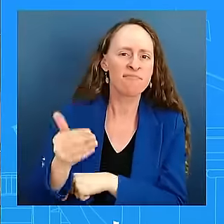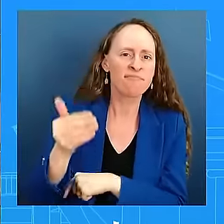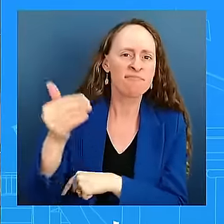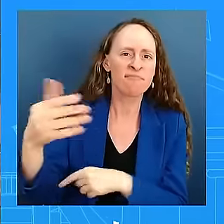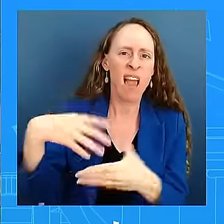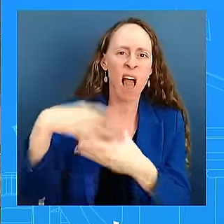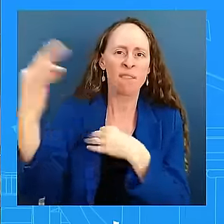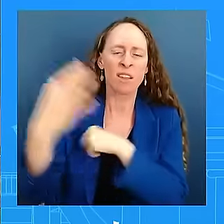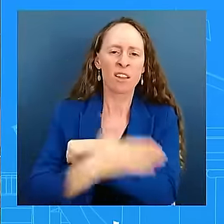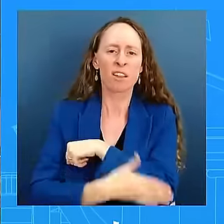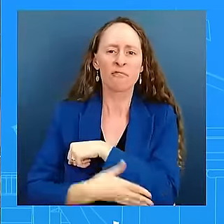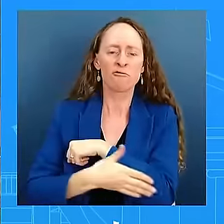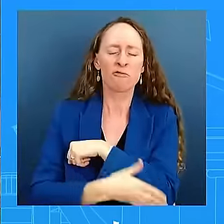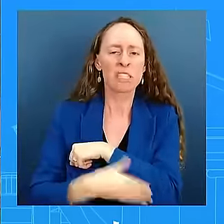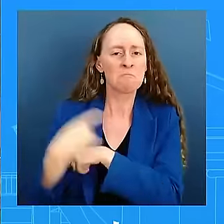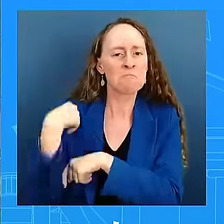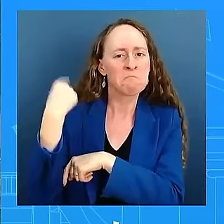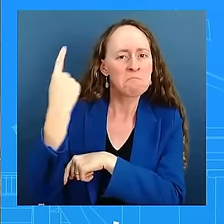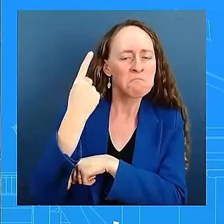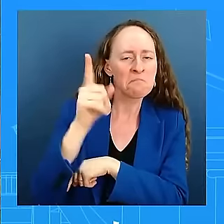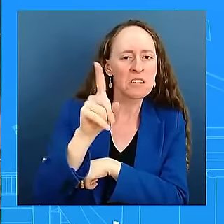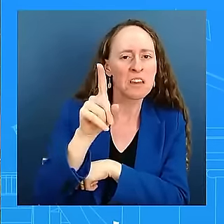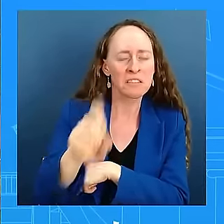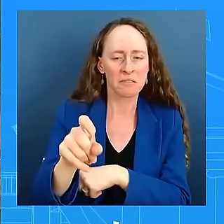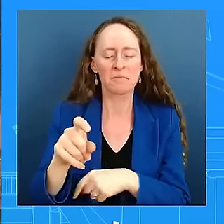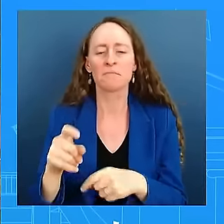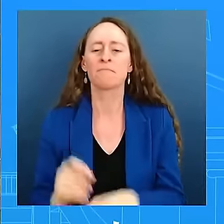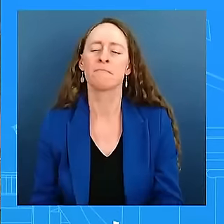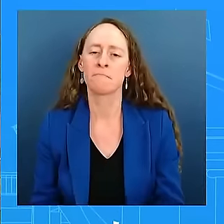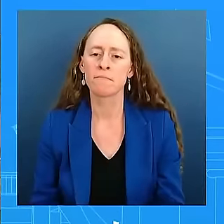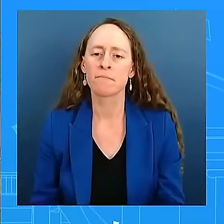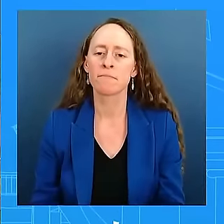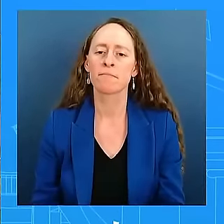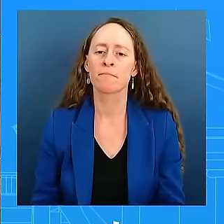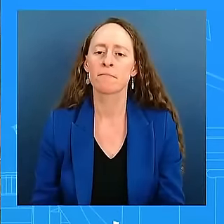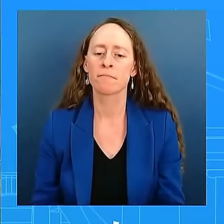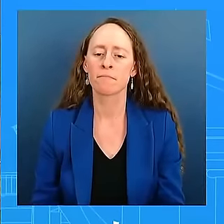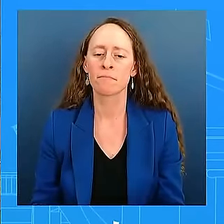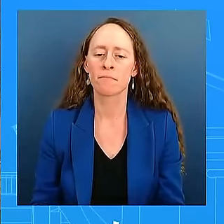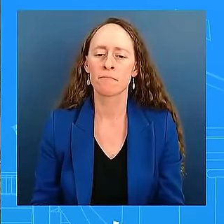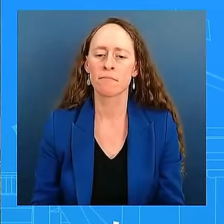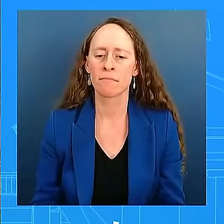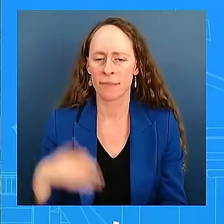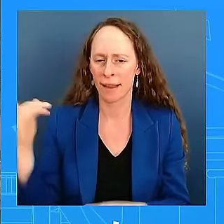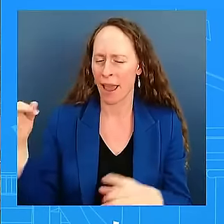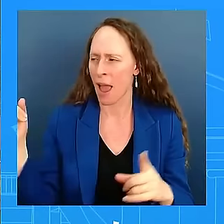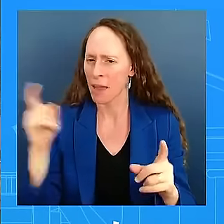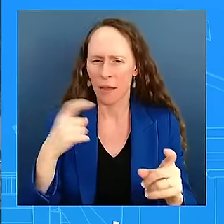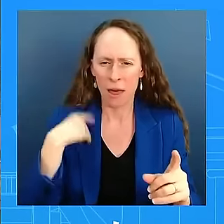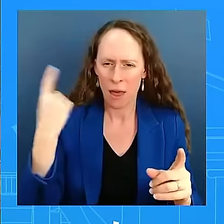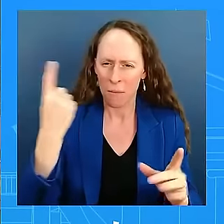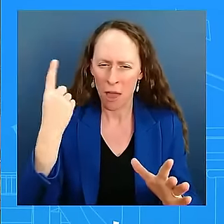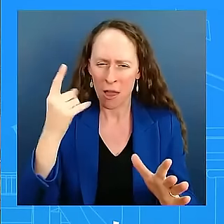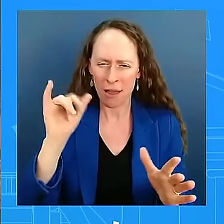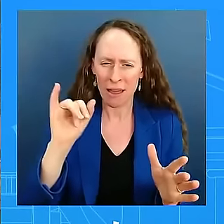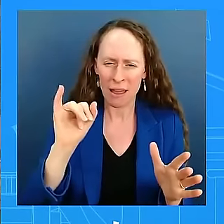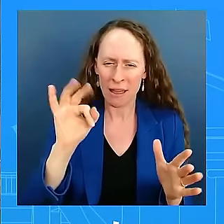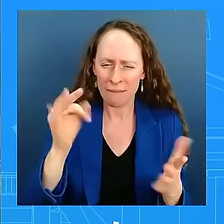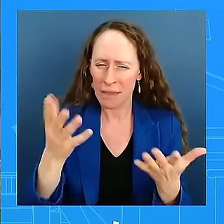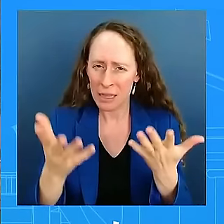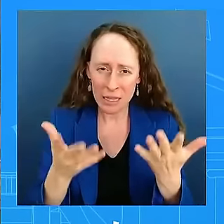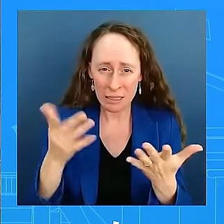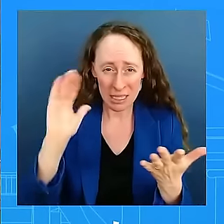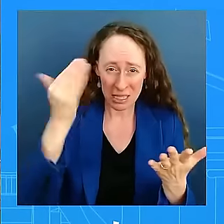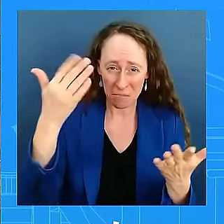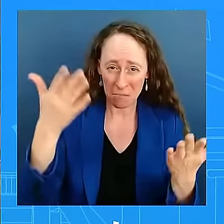and Angola, but you were asked if it was being, you know, talked about maybe being pulled down. I just wanted to clarify that the